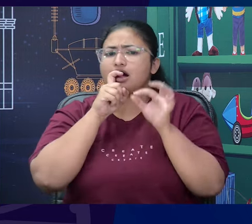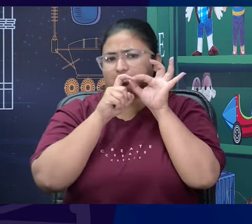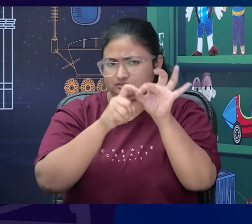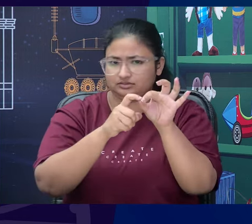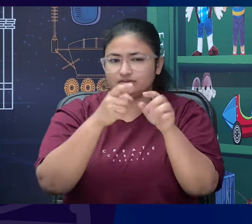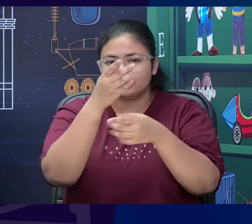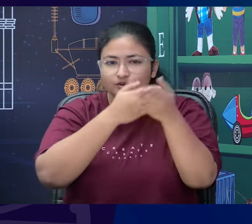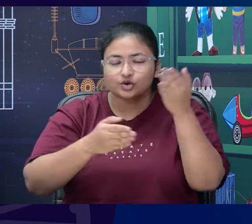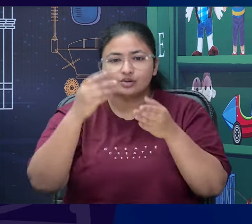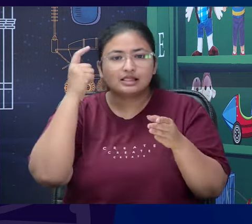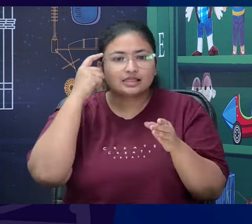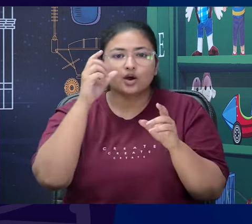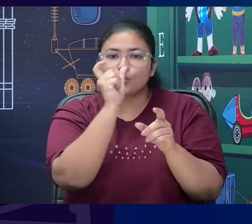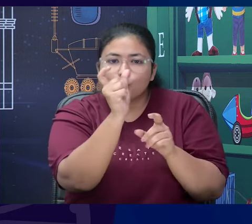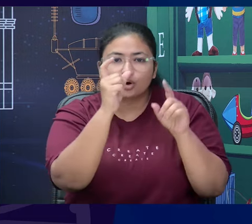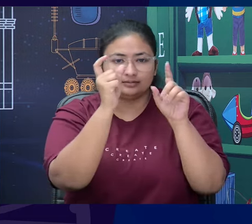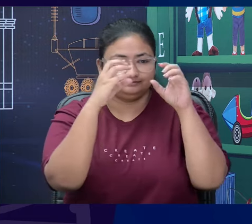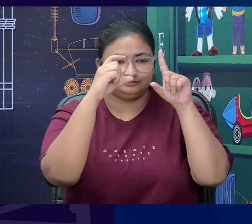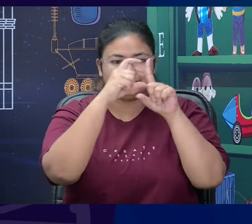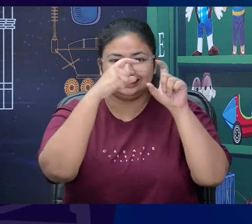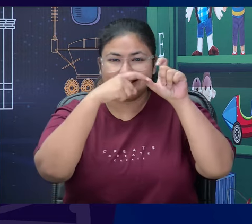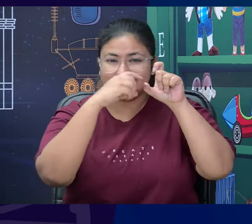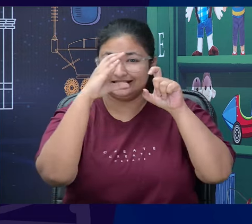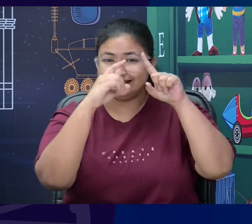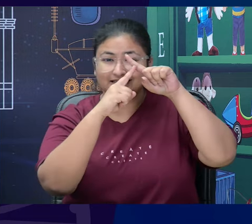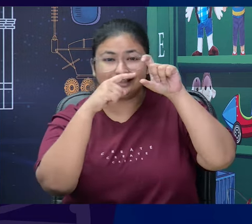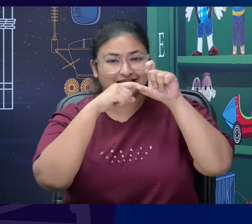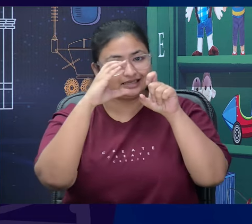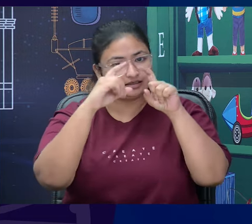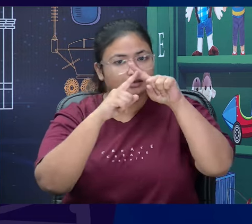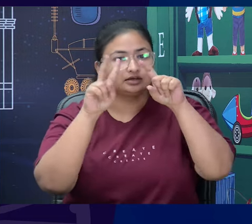your mind when you hear the word secret agent?